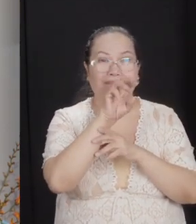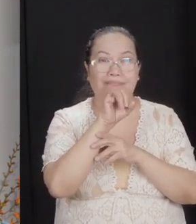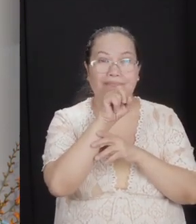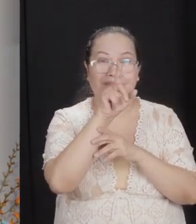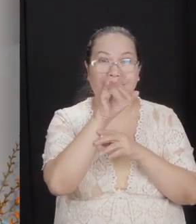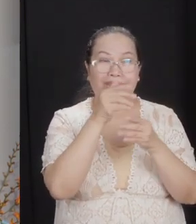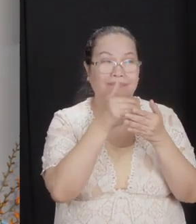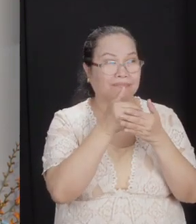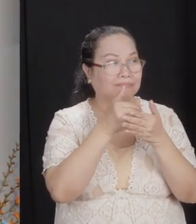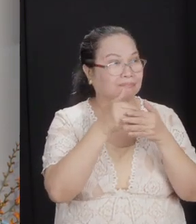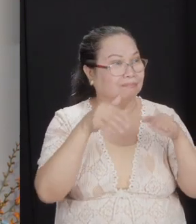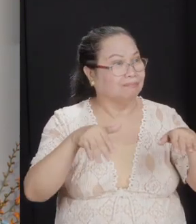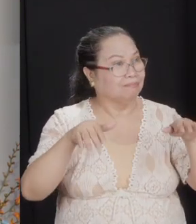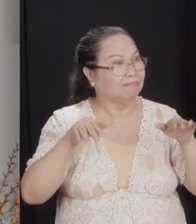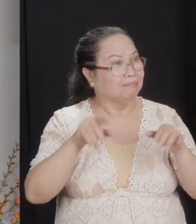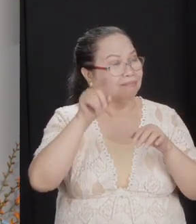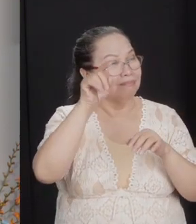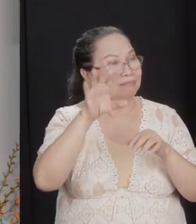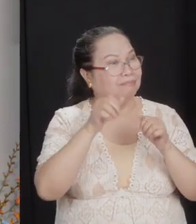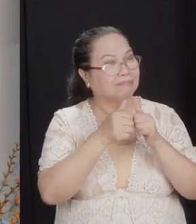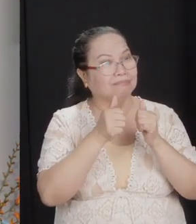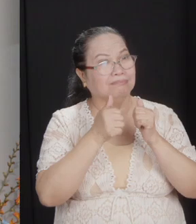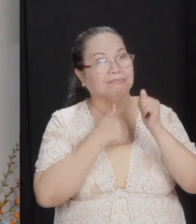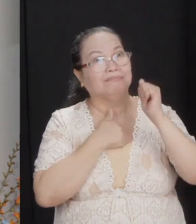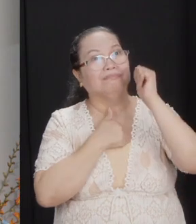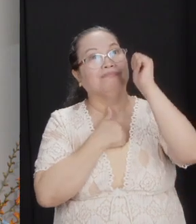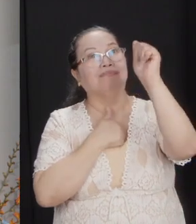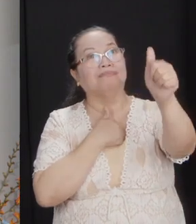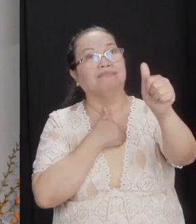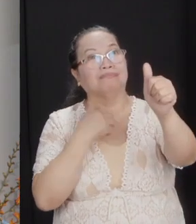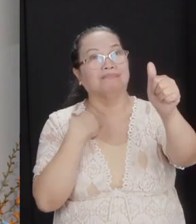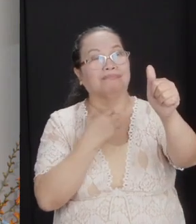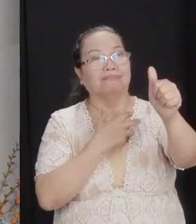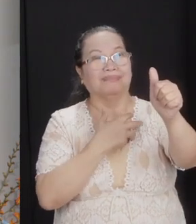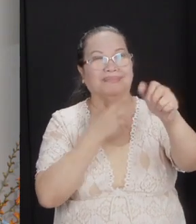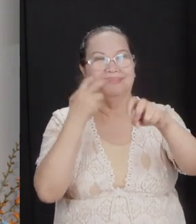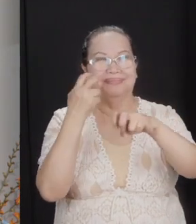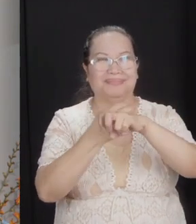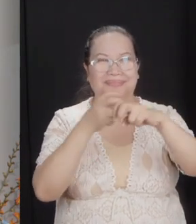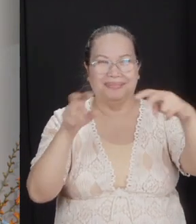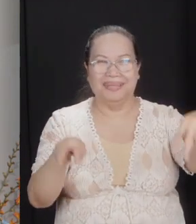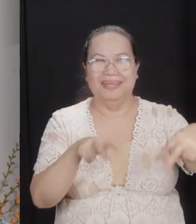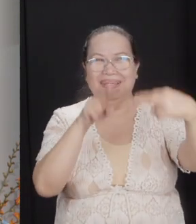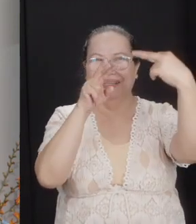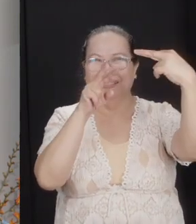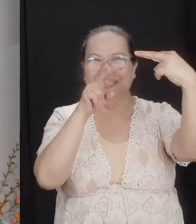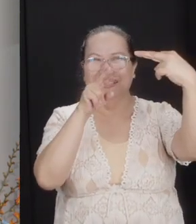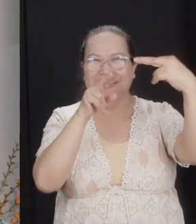so near the throne of God, and we will be so far, we shall hardly see him.